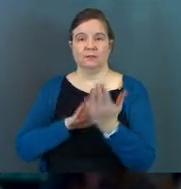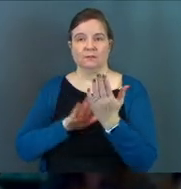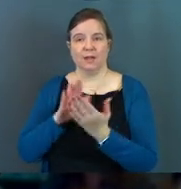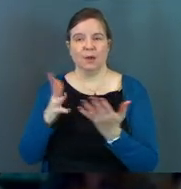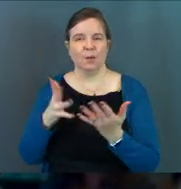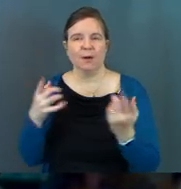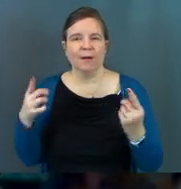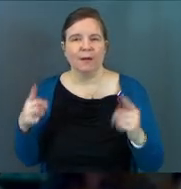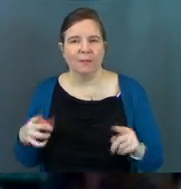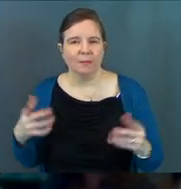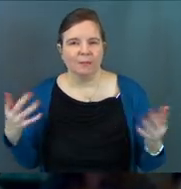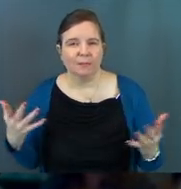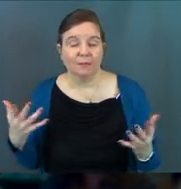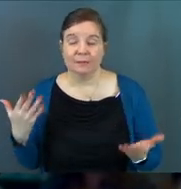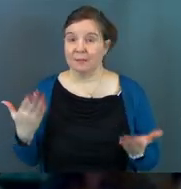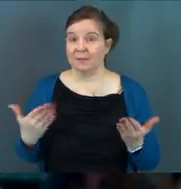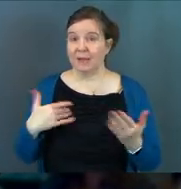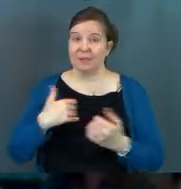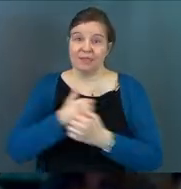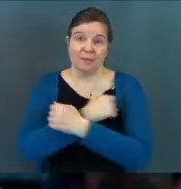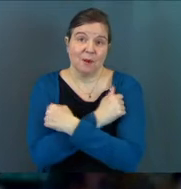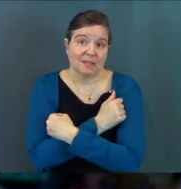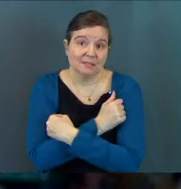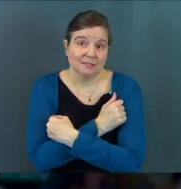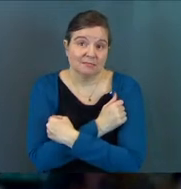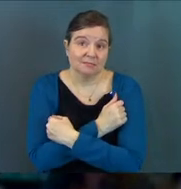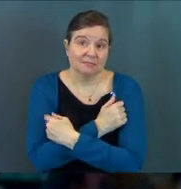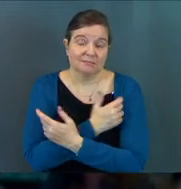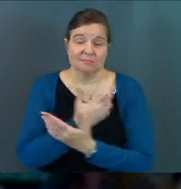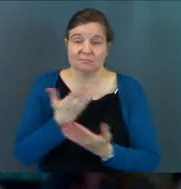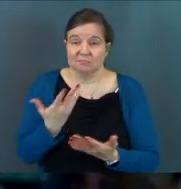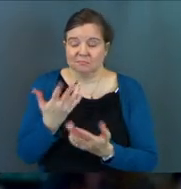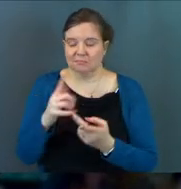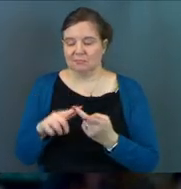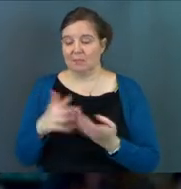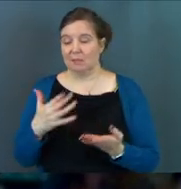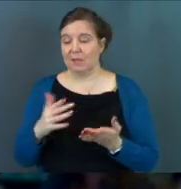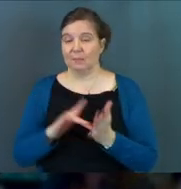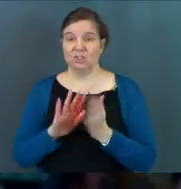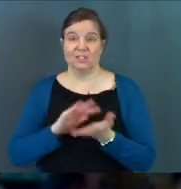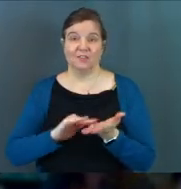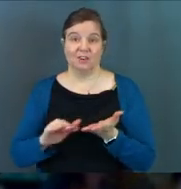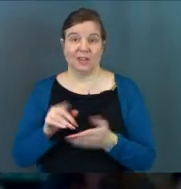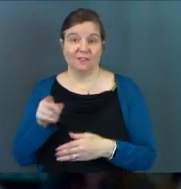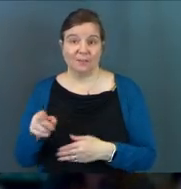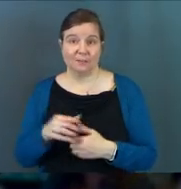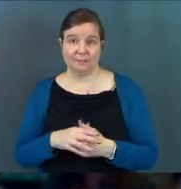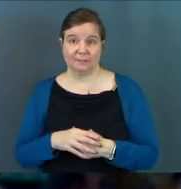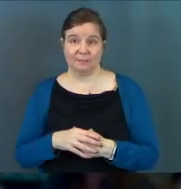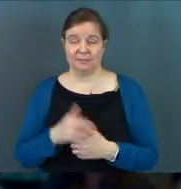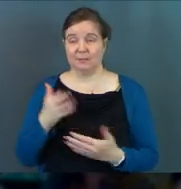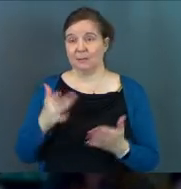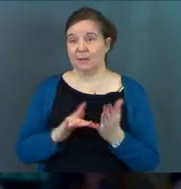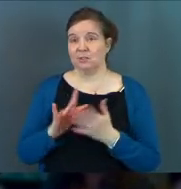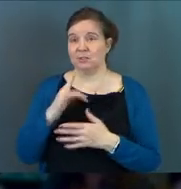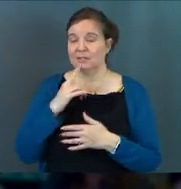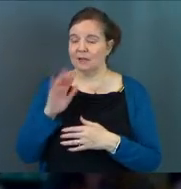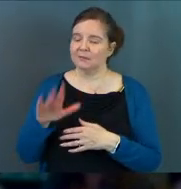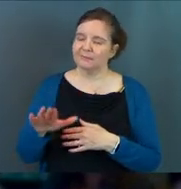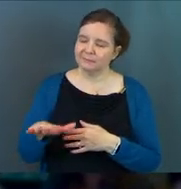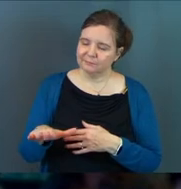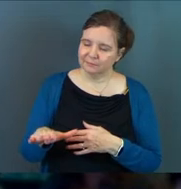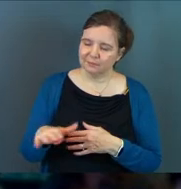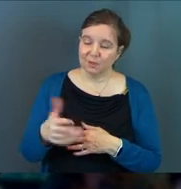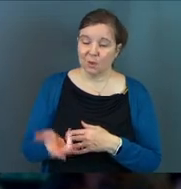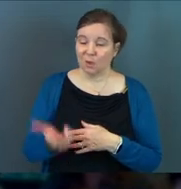happened? Maybe they embraced. Maybe Jesus forgave him. Maybe Jesus said, you know